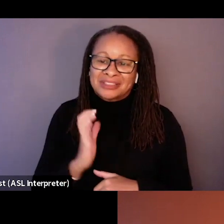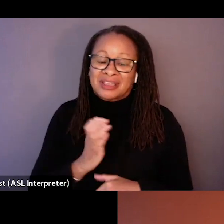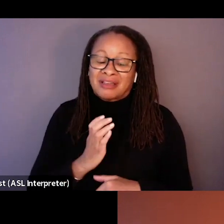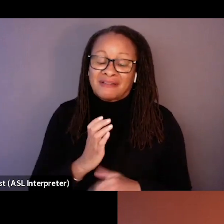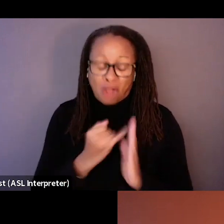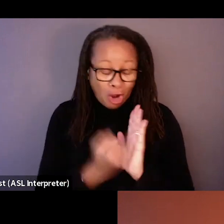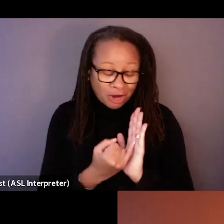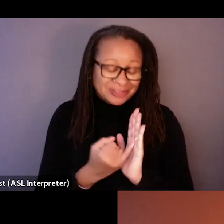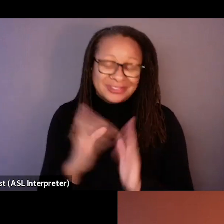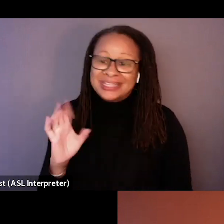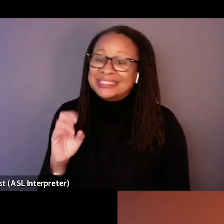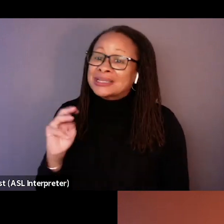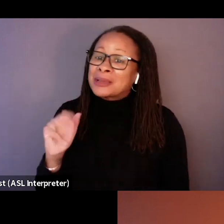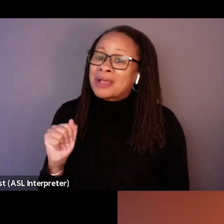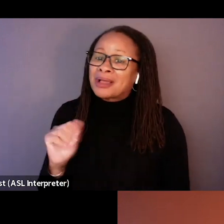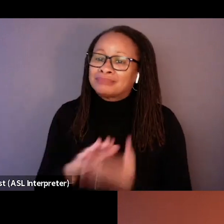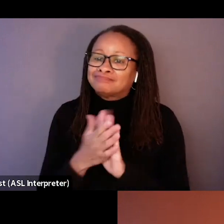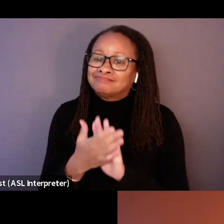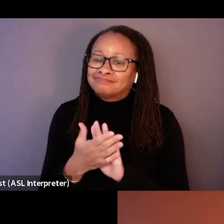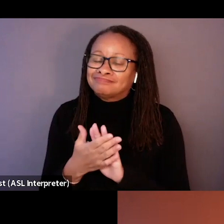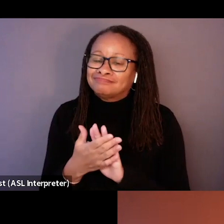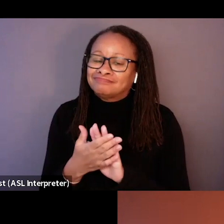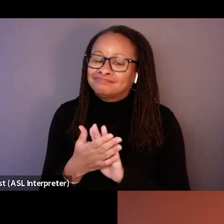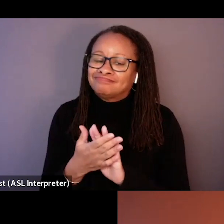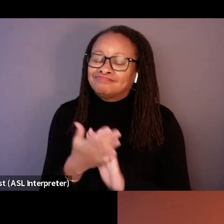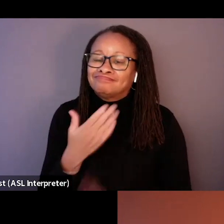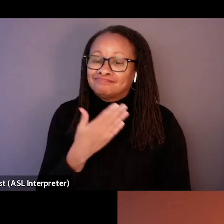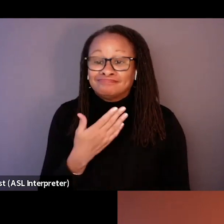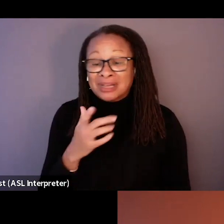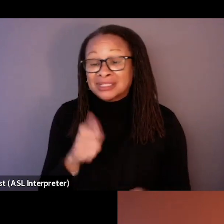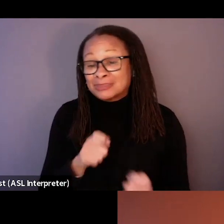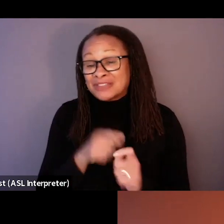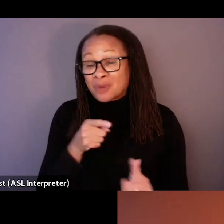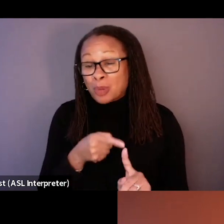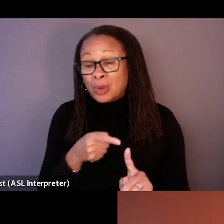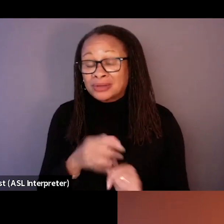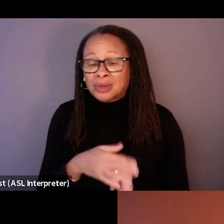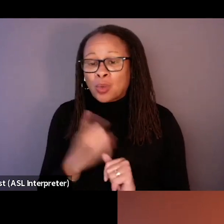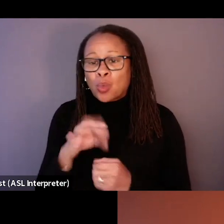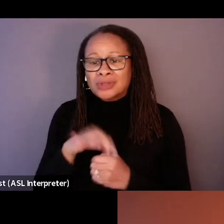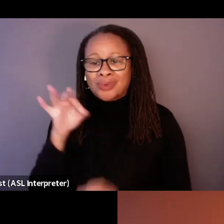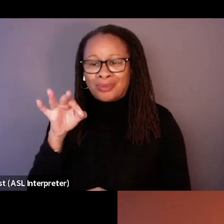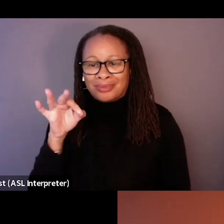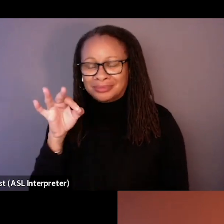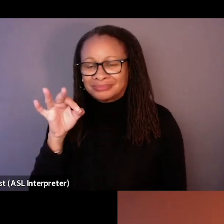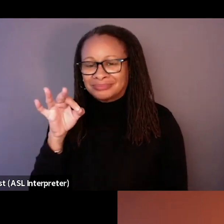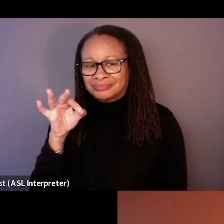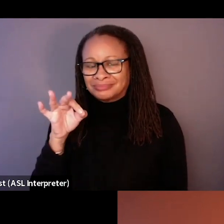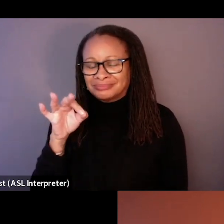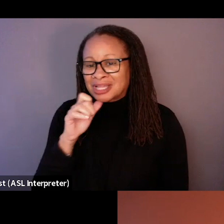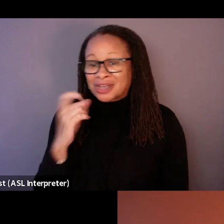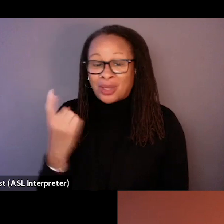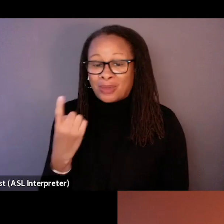and cinema, we became at a certain point, like one soul, you know, not always,